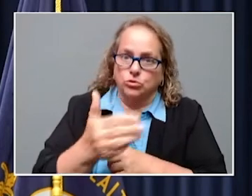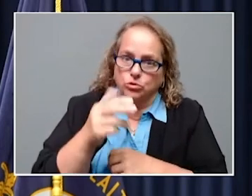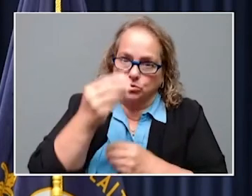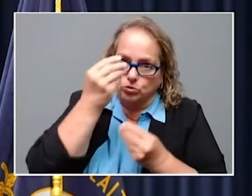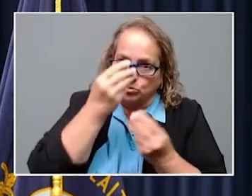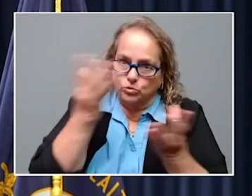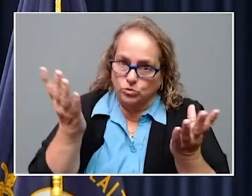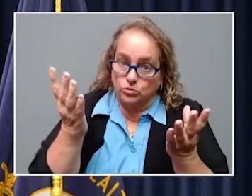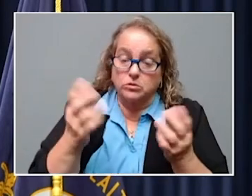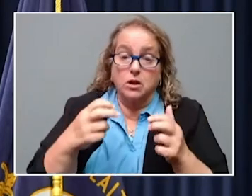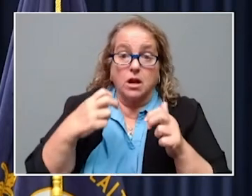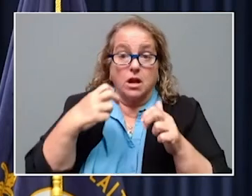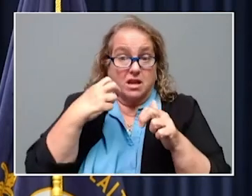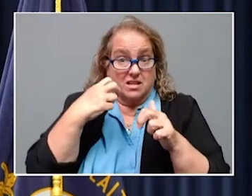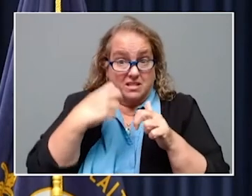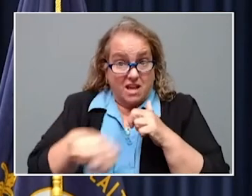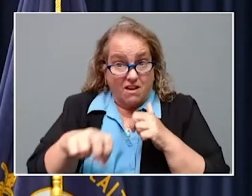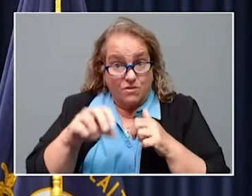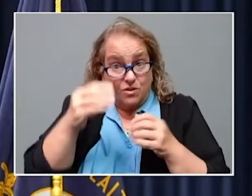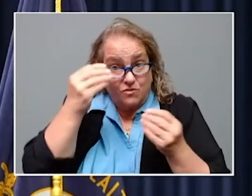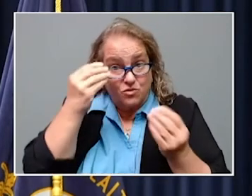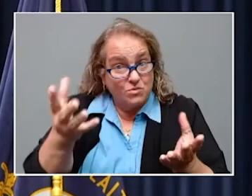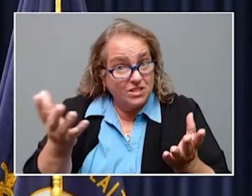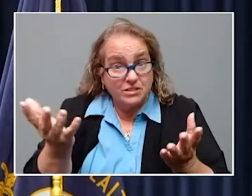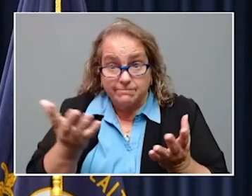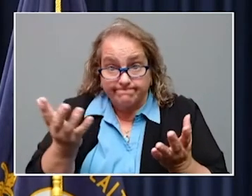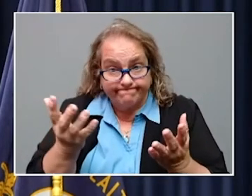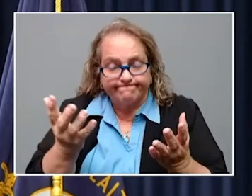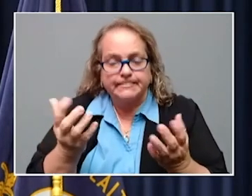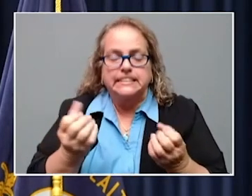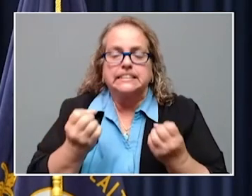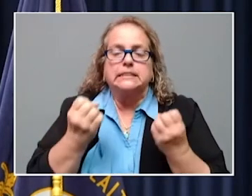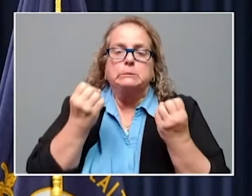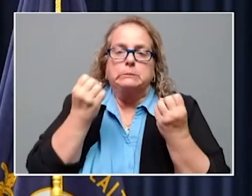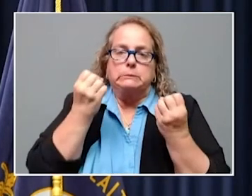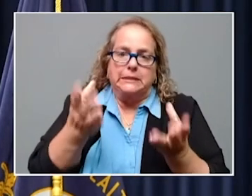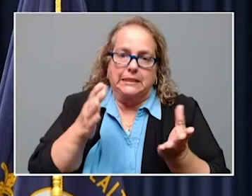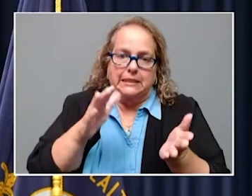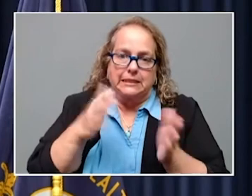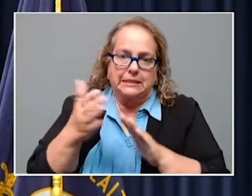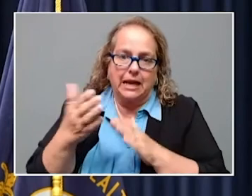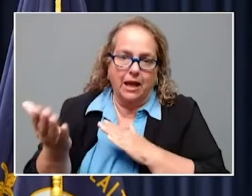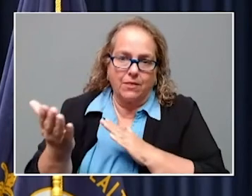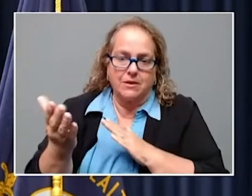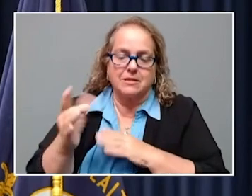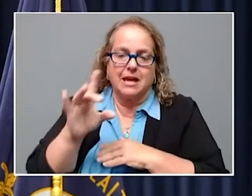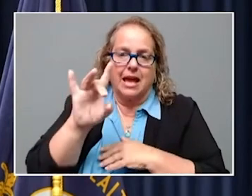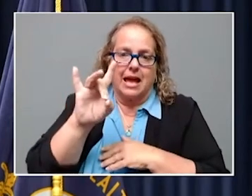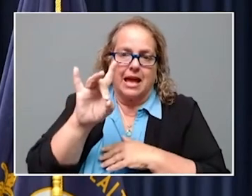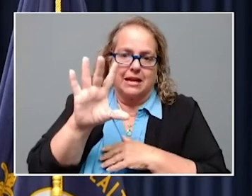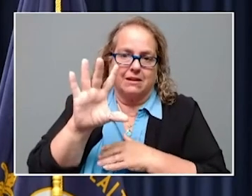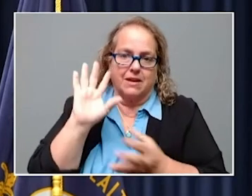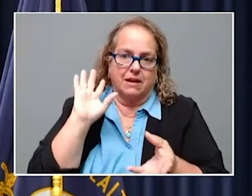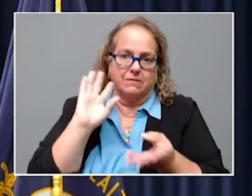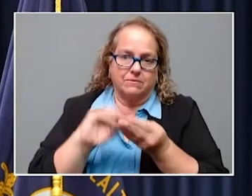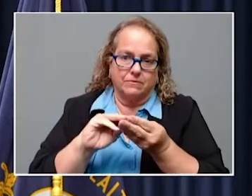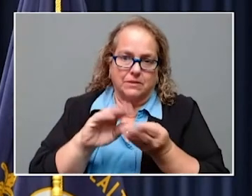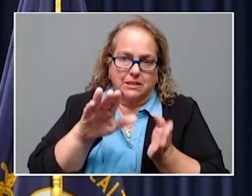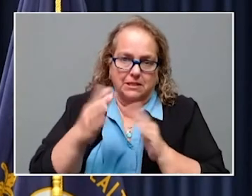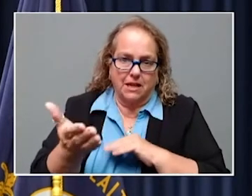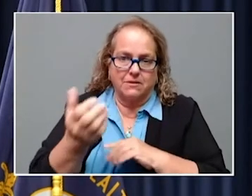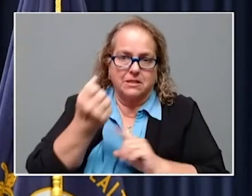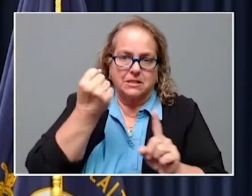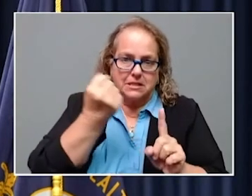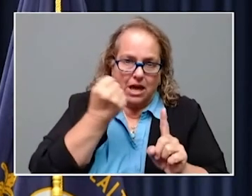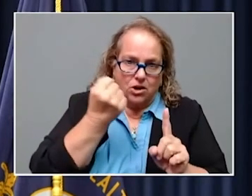news is we are still seeing far too many deaths, with 85 combined deaths between Saturday, Sunday, and